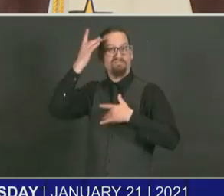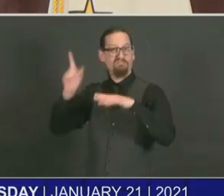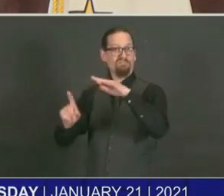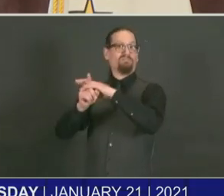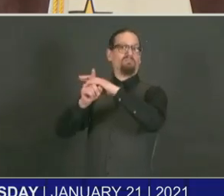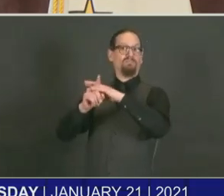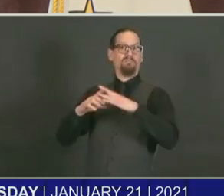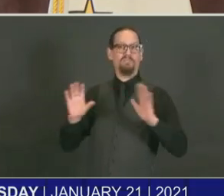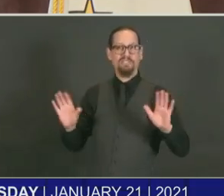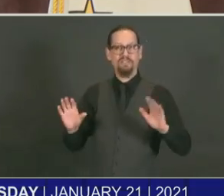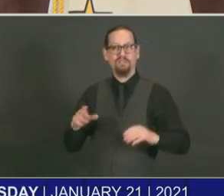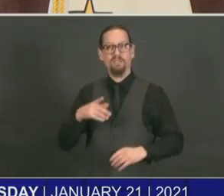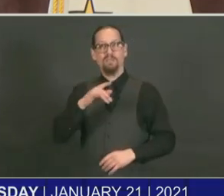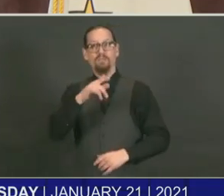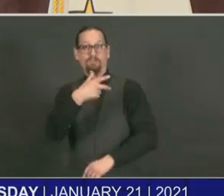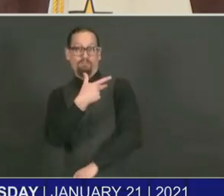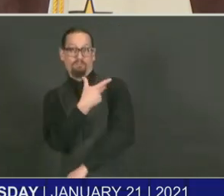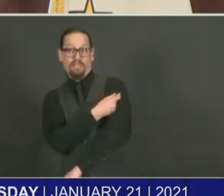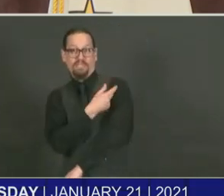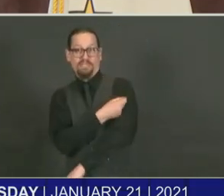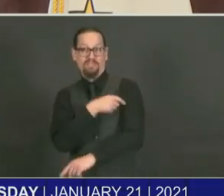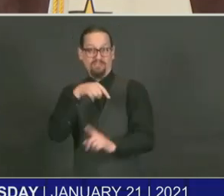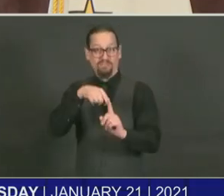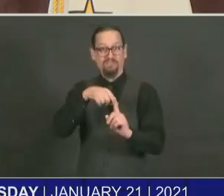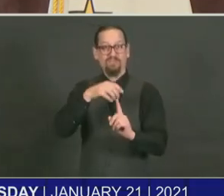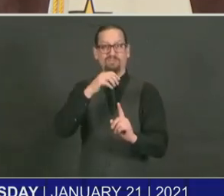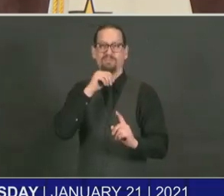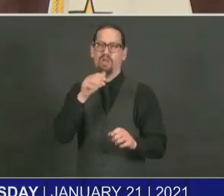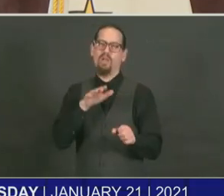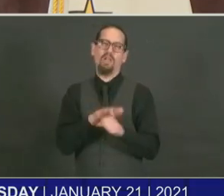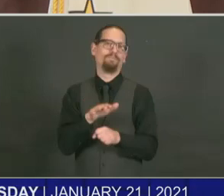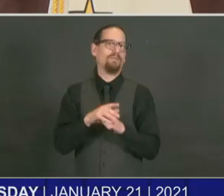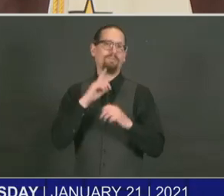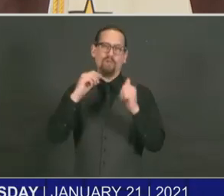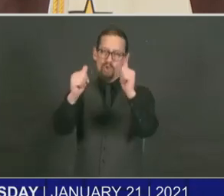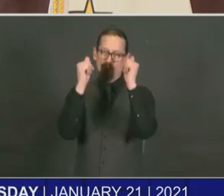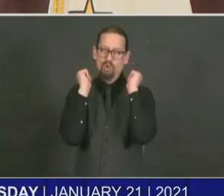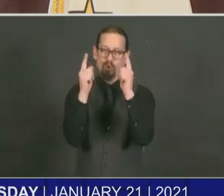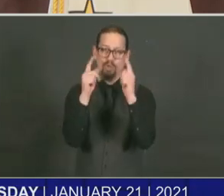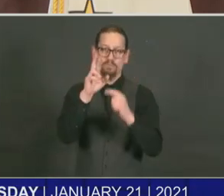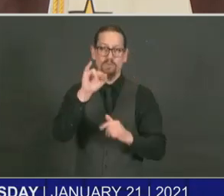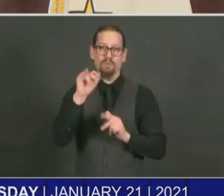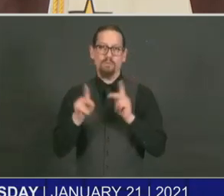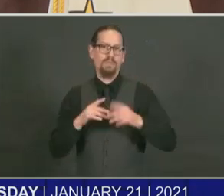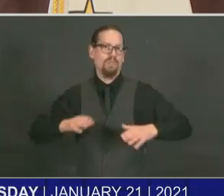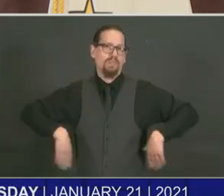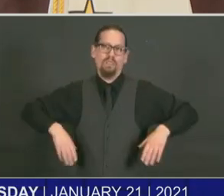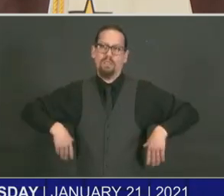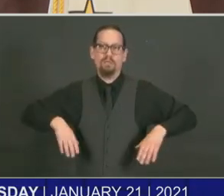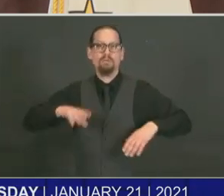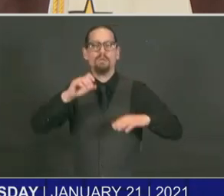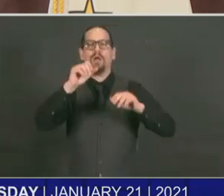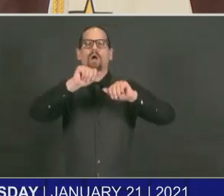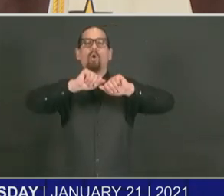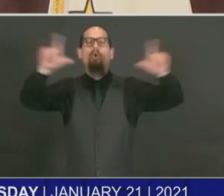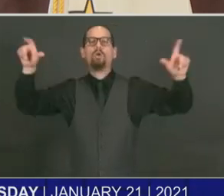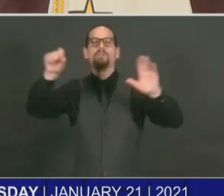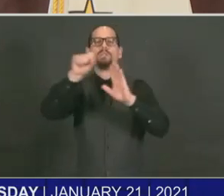Islander. No state does for any of that those any of their residents.